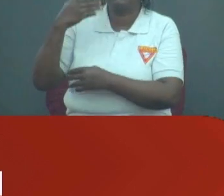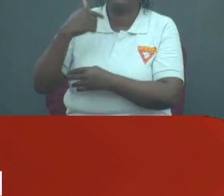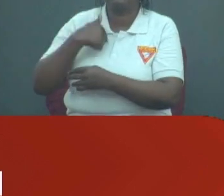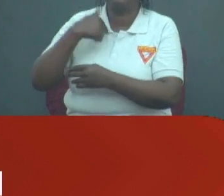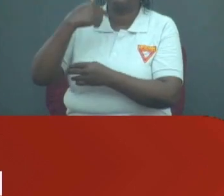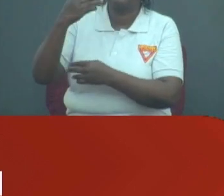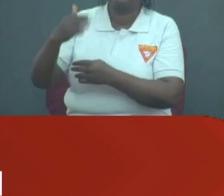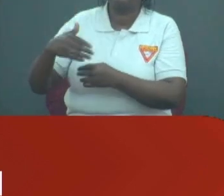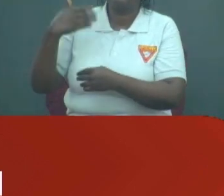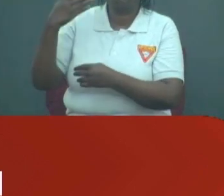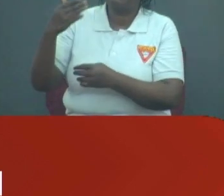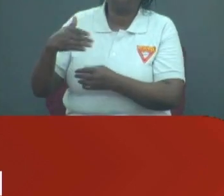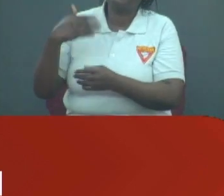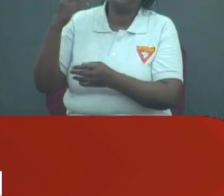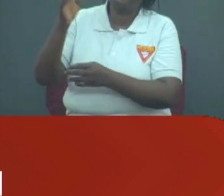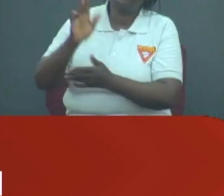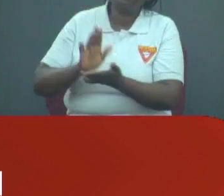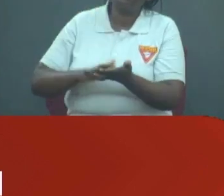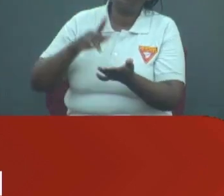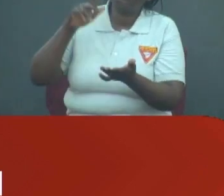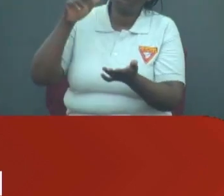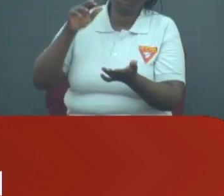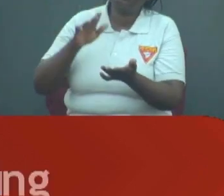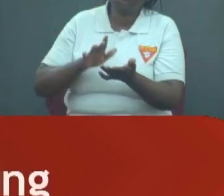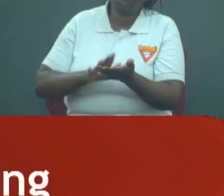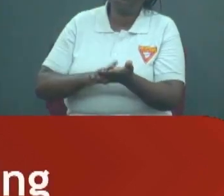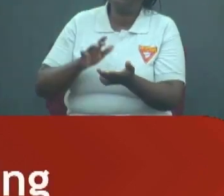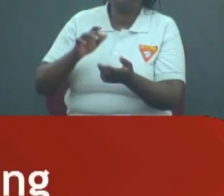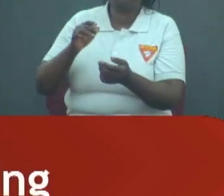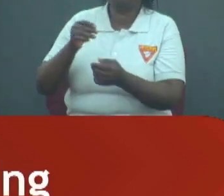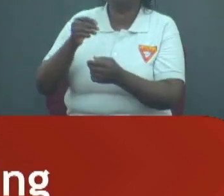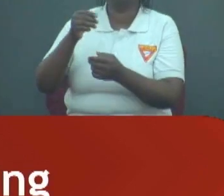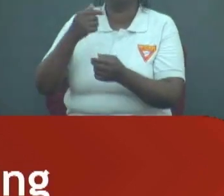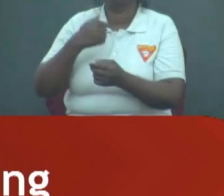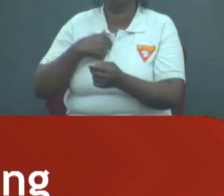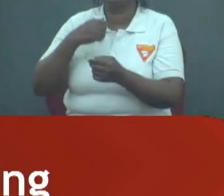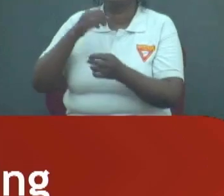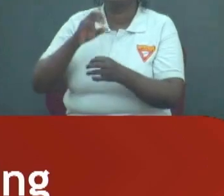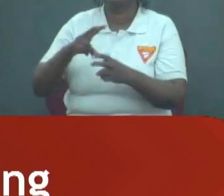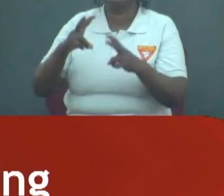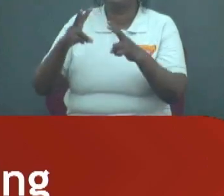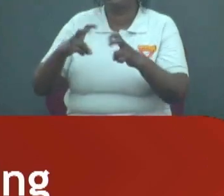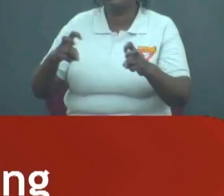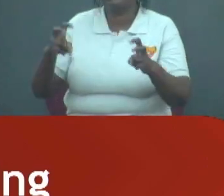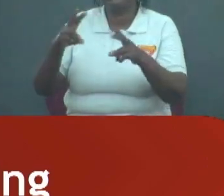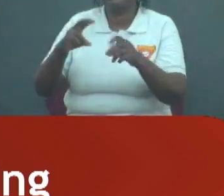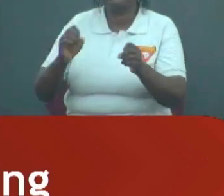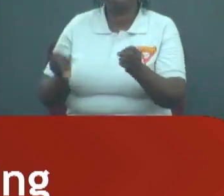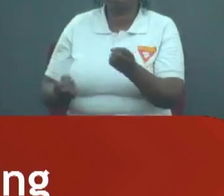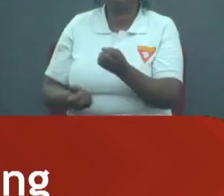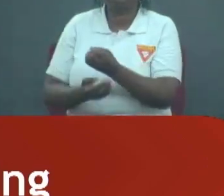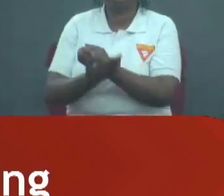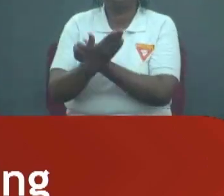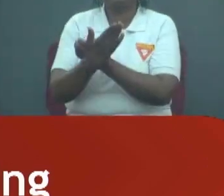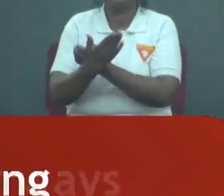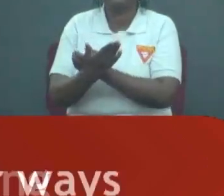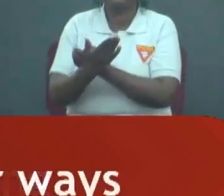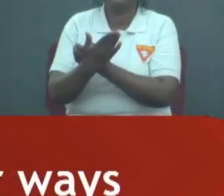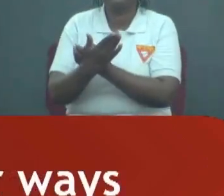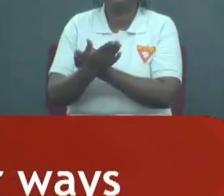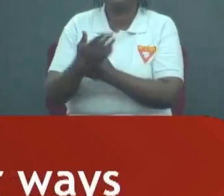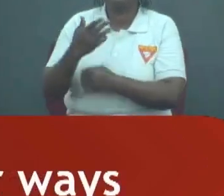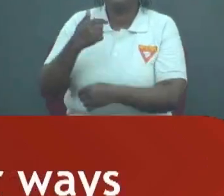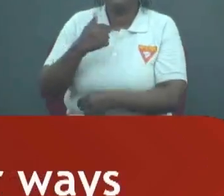I will ever praise you. I will seek you in the morning,